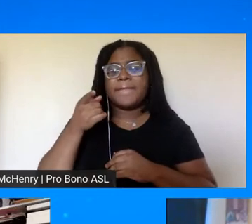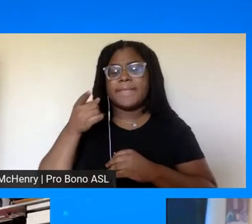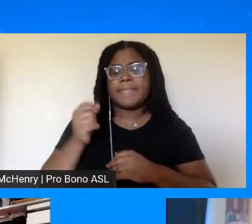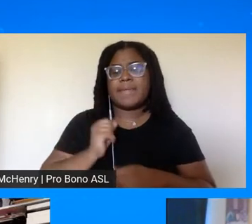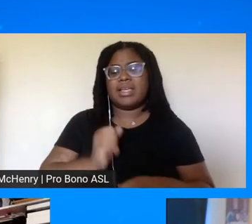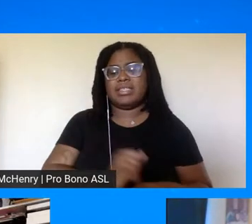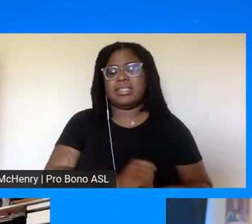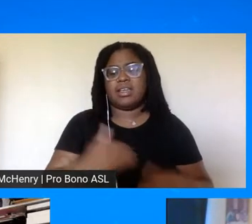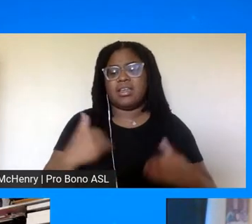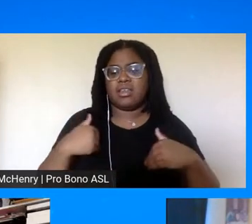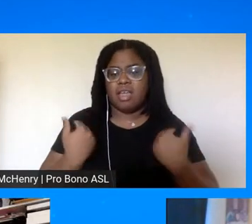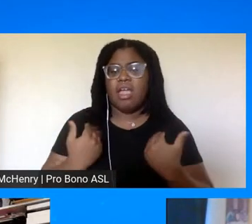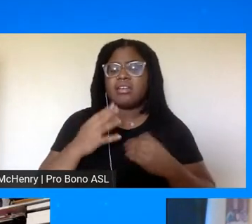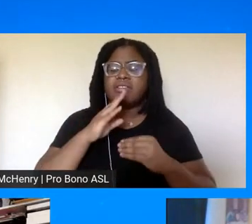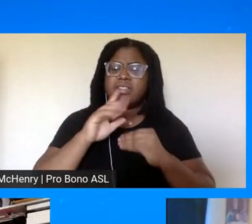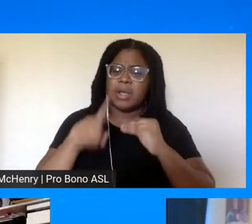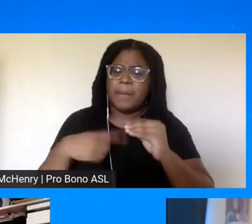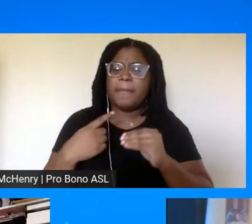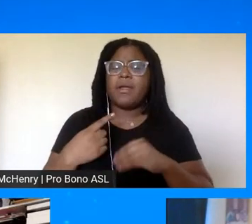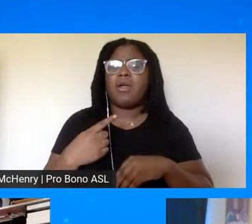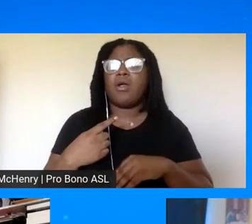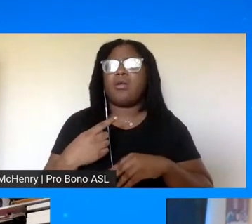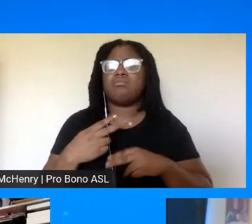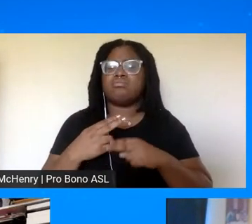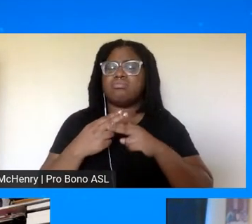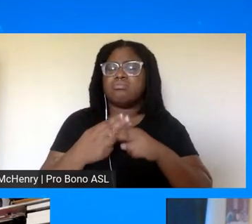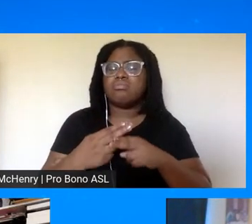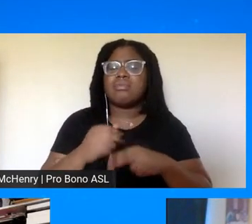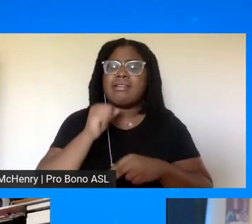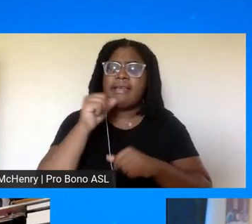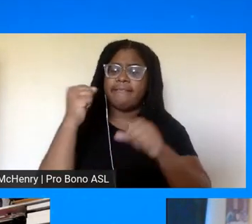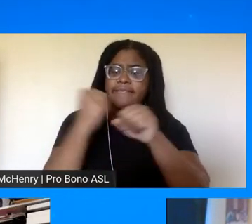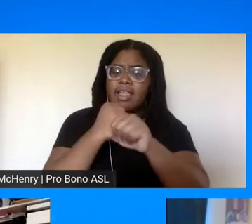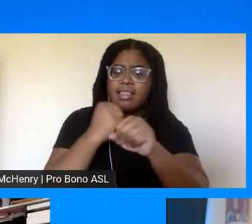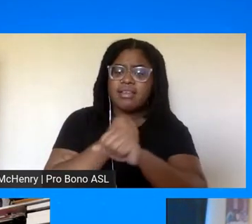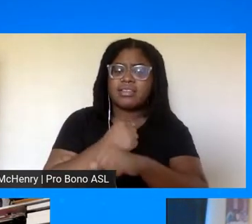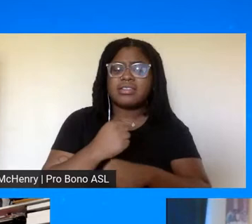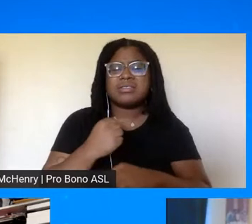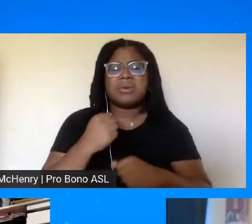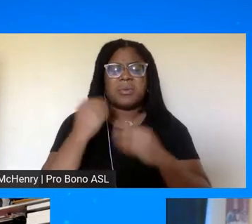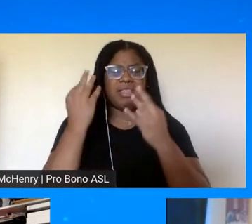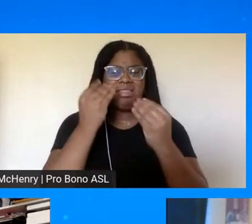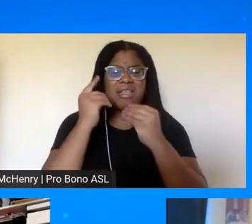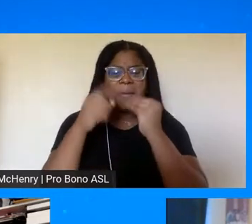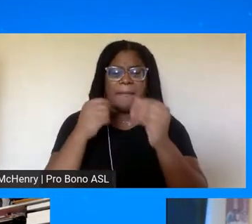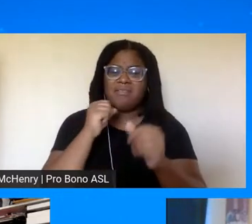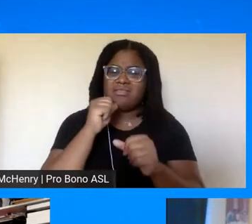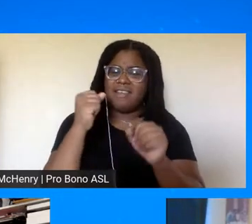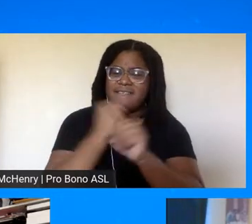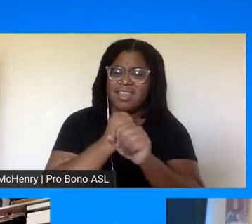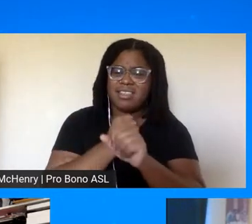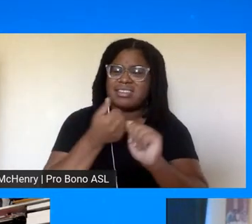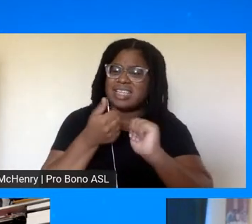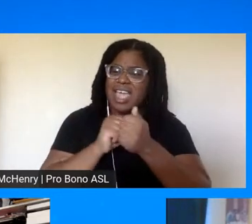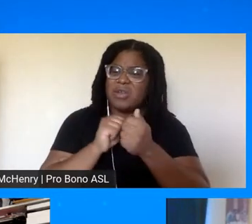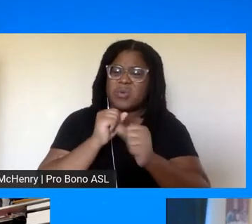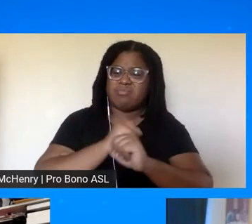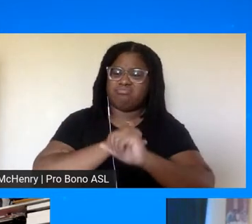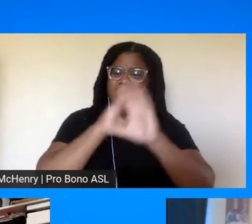the beloved community talked a bit about non-violence when we think about non-violence how do we see it